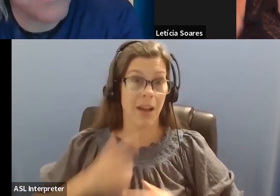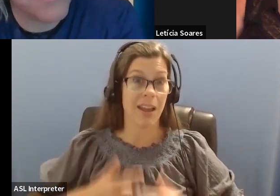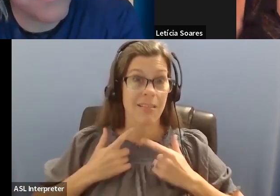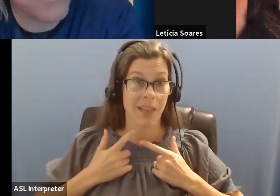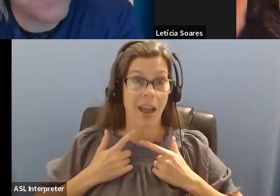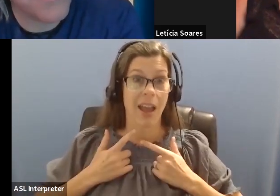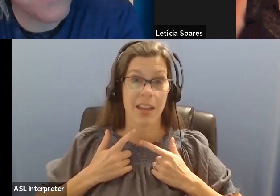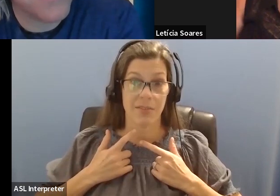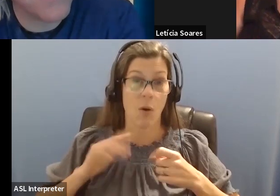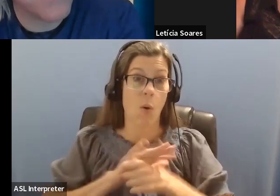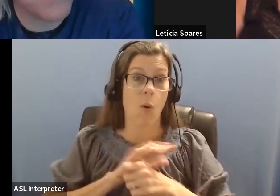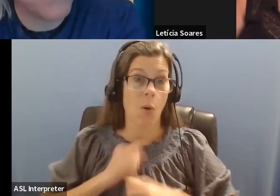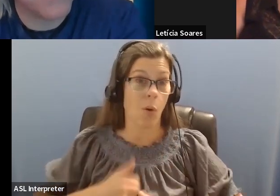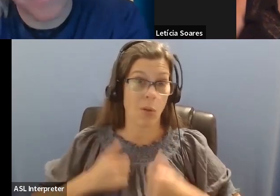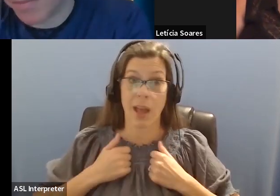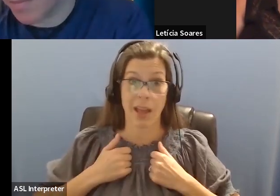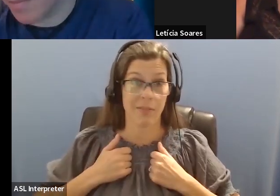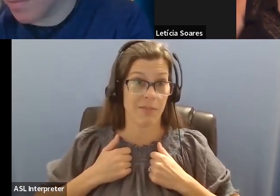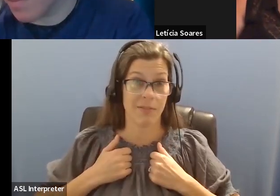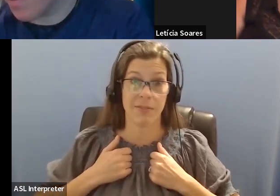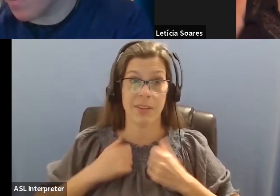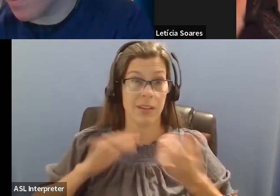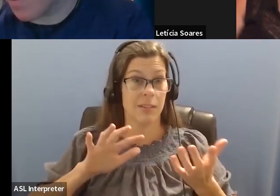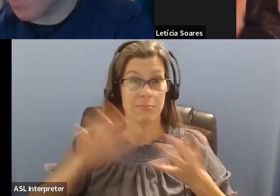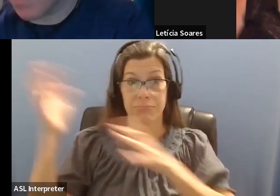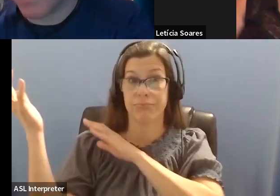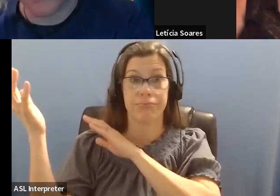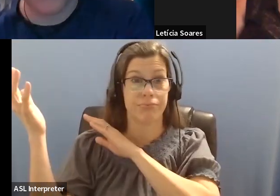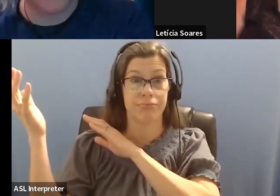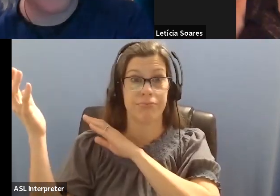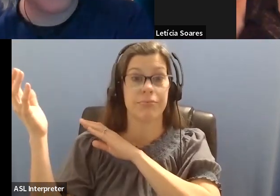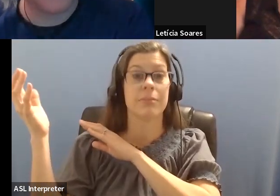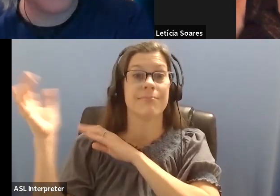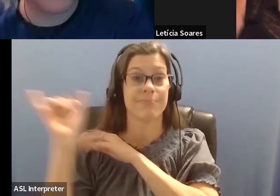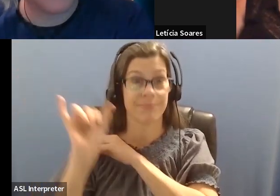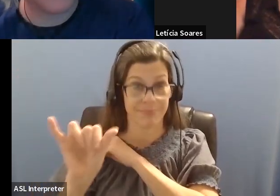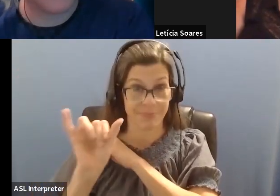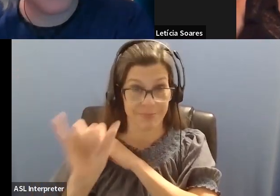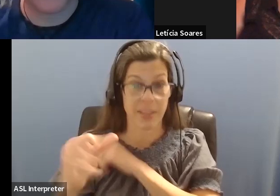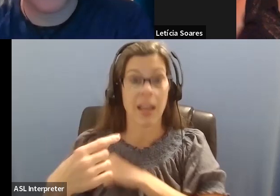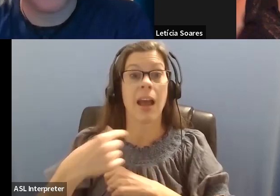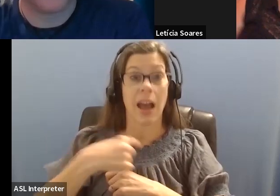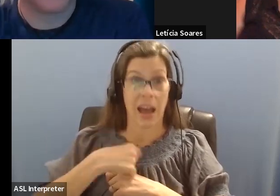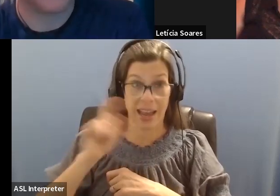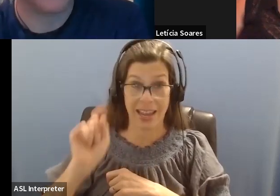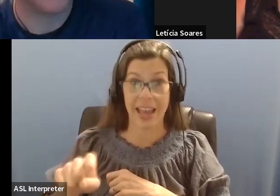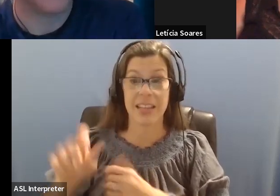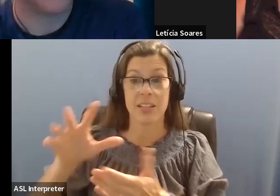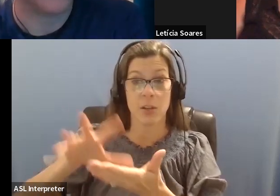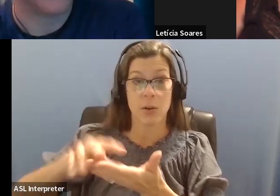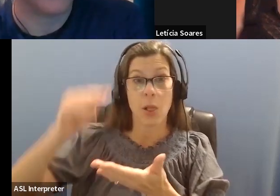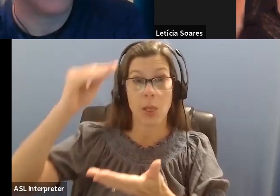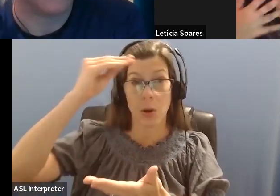my entire life, basically, uh, forced me to educate myself, uh, a